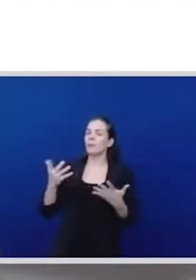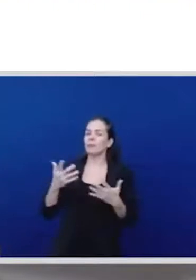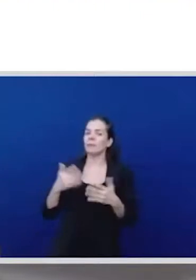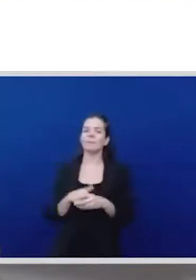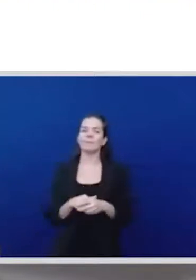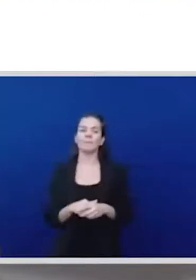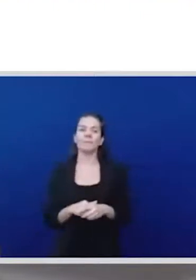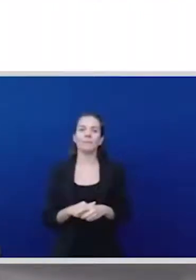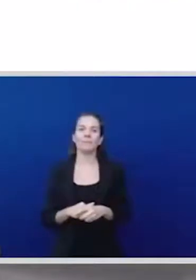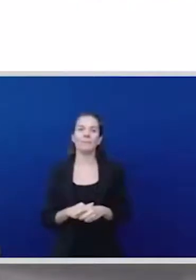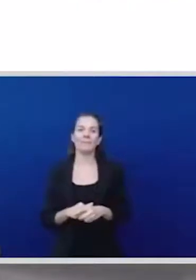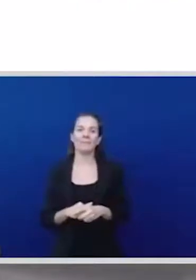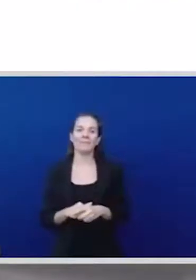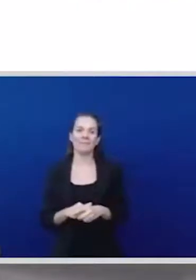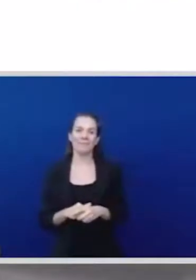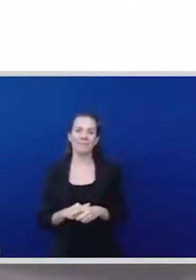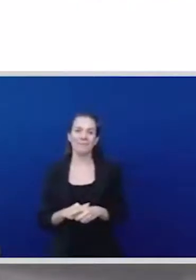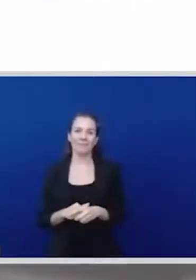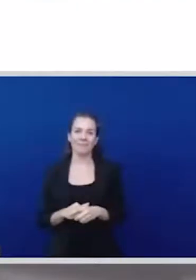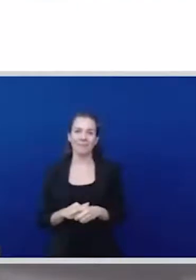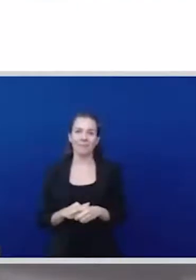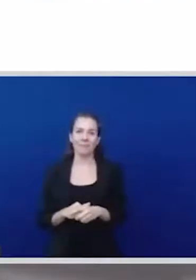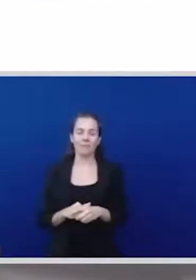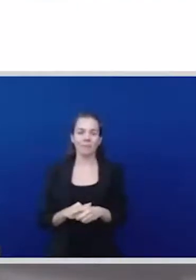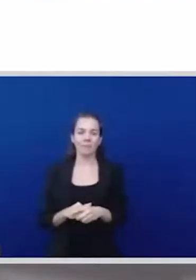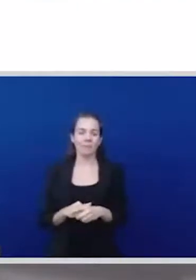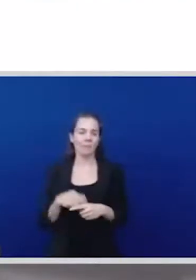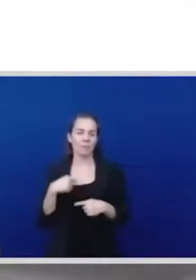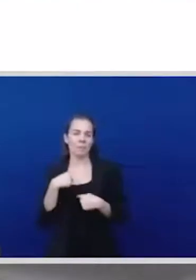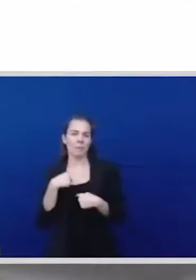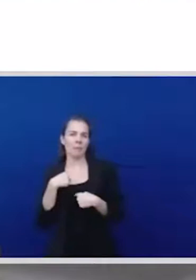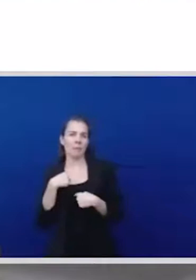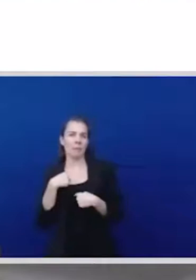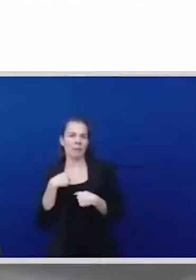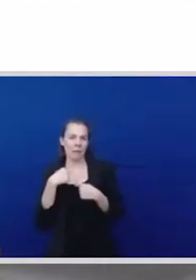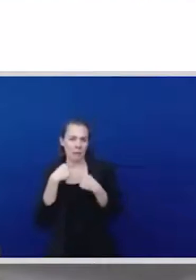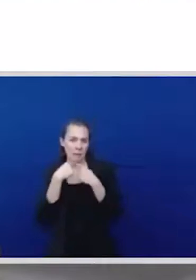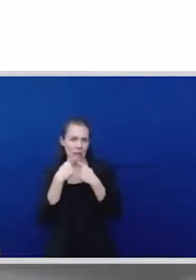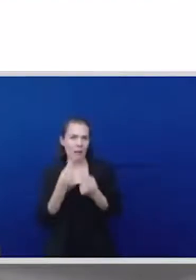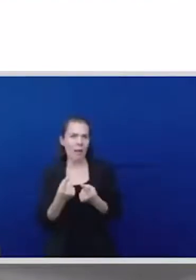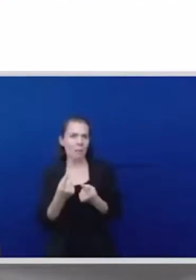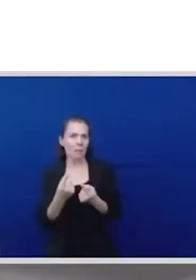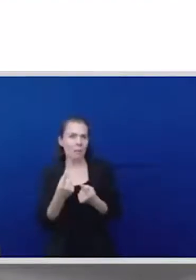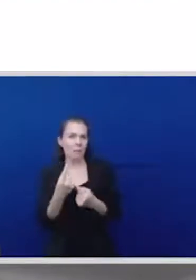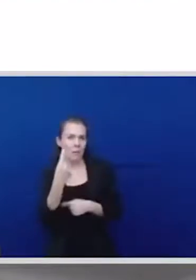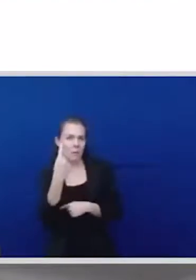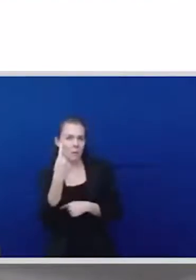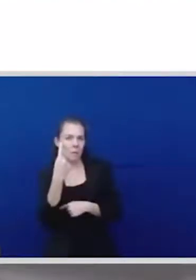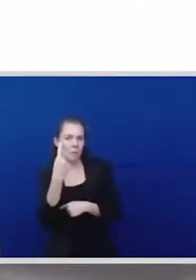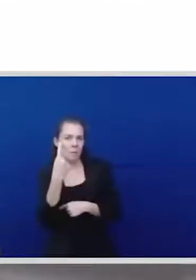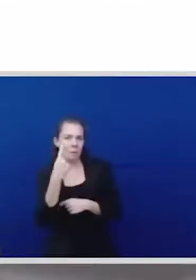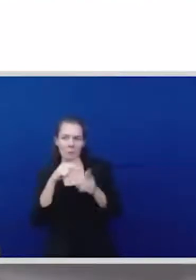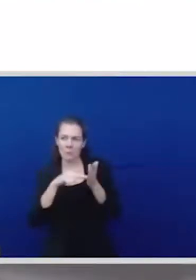pandemic in terms of the impact of the economic crisis on women that requires